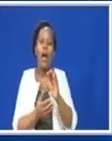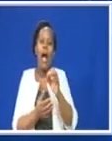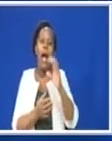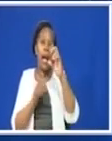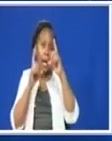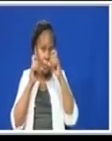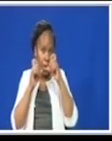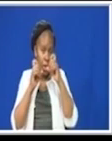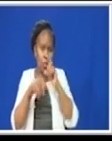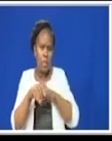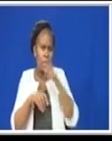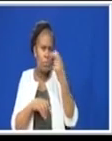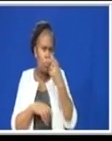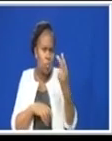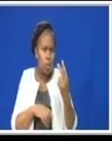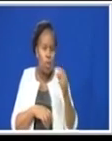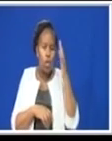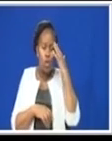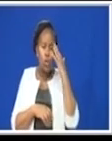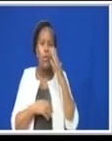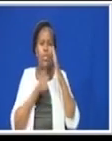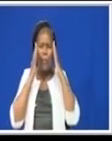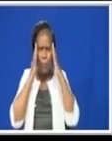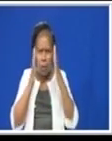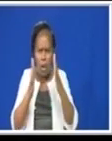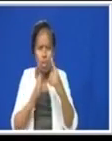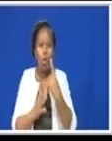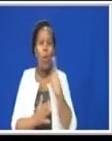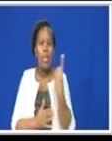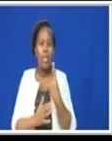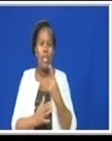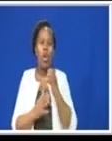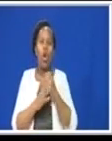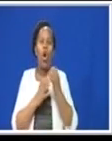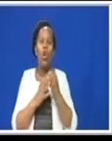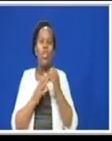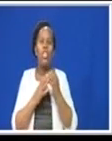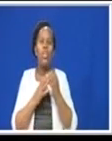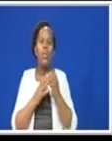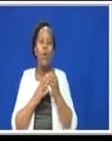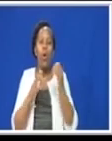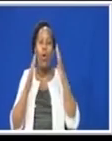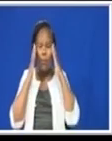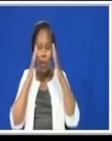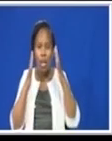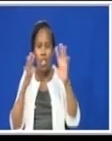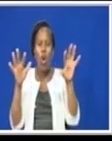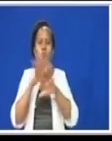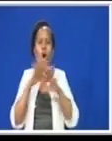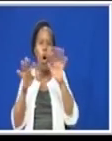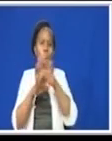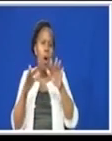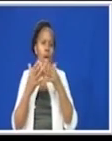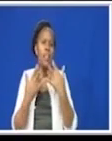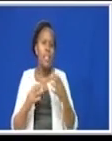at the features, was the camera focused on one item or one feature? Or was it focused on a